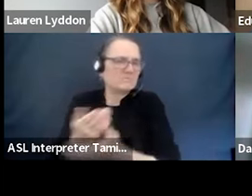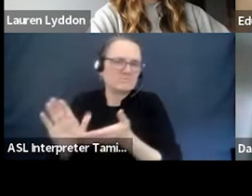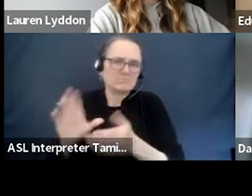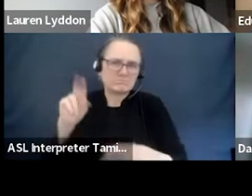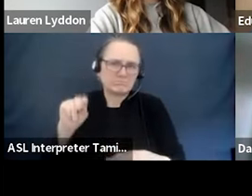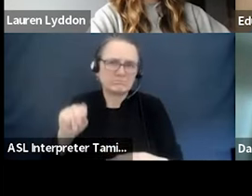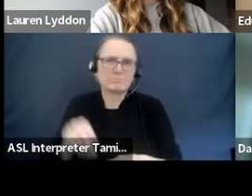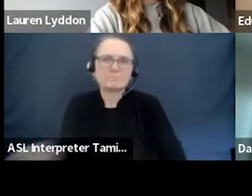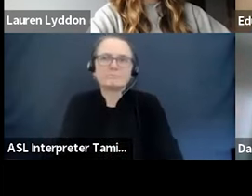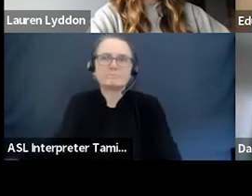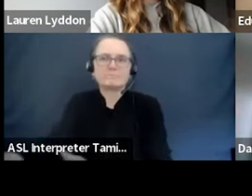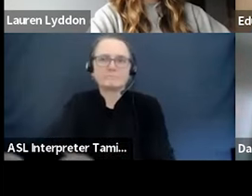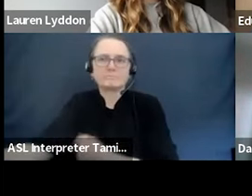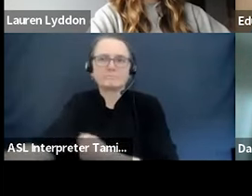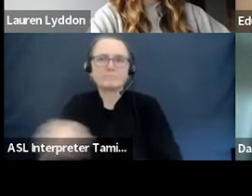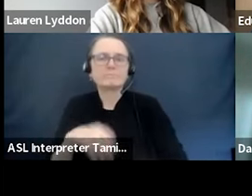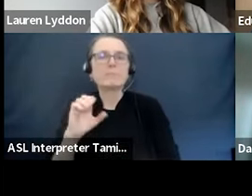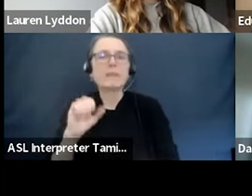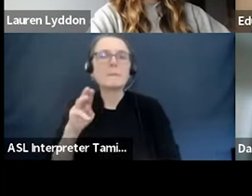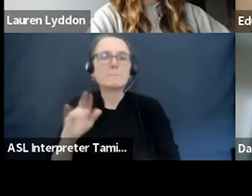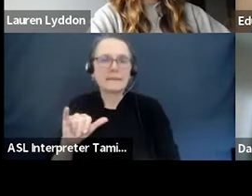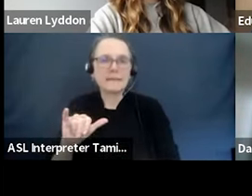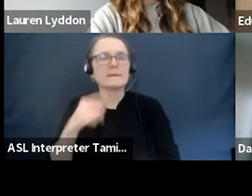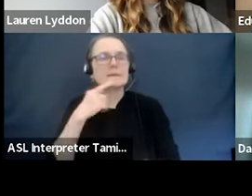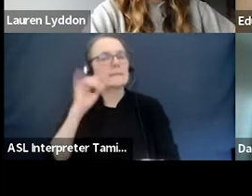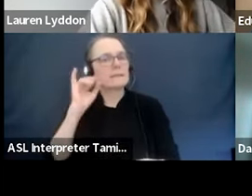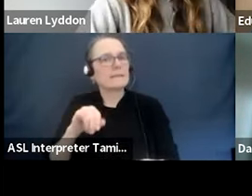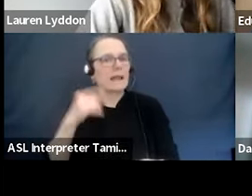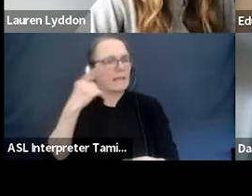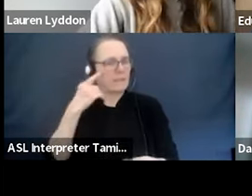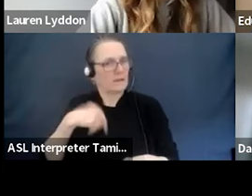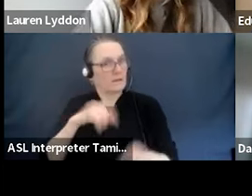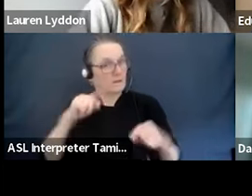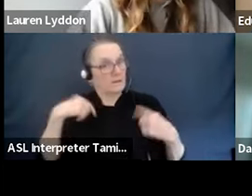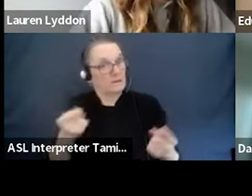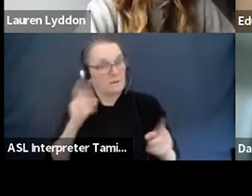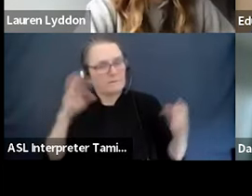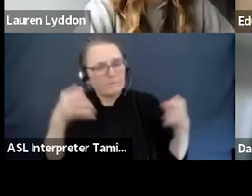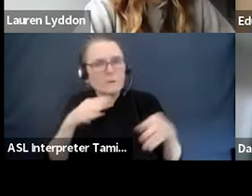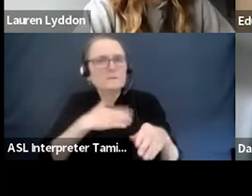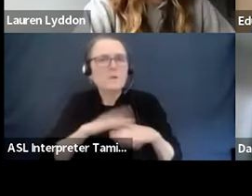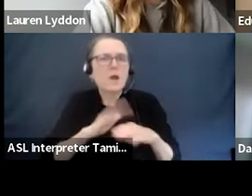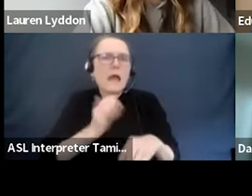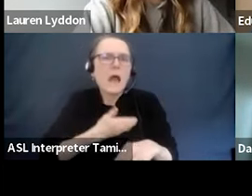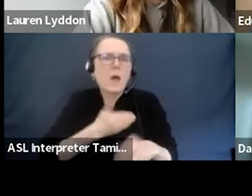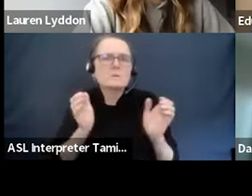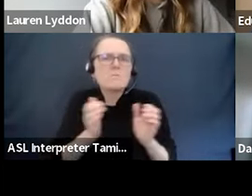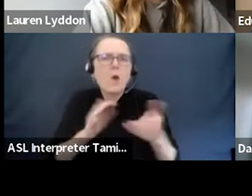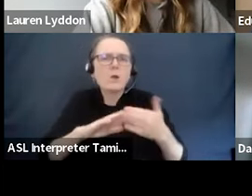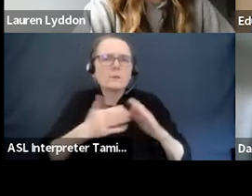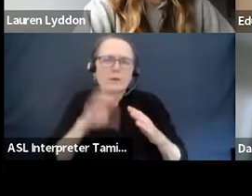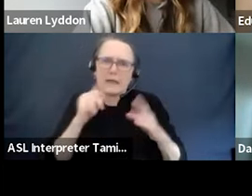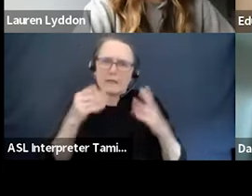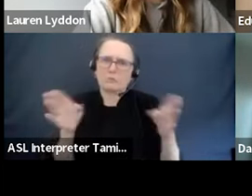haven't been before. And I think, at least for the organizations that I'm close to, a lot of that is investing in youth,